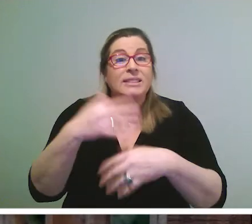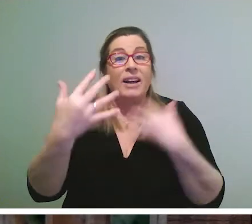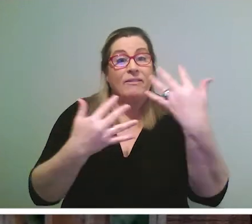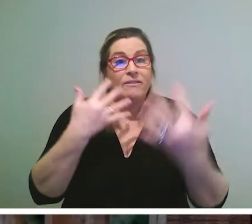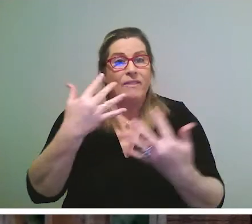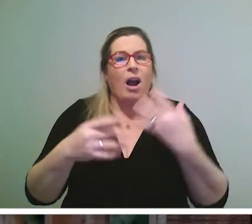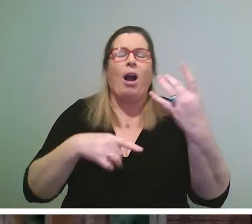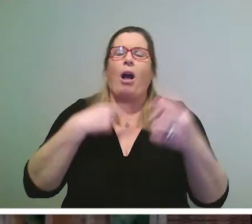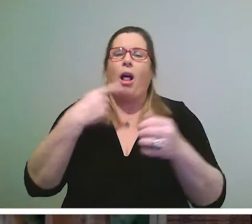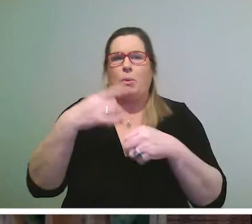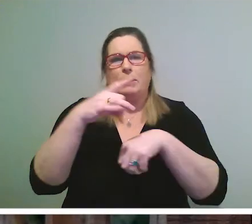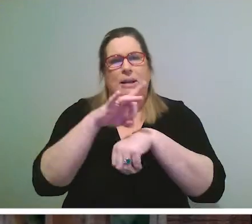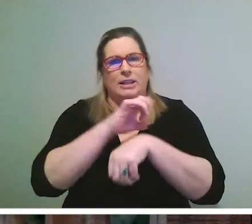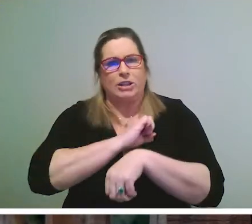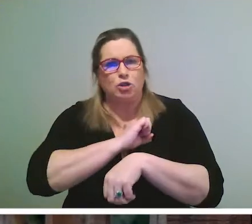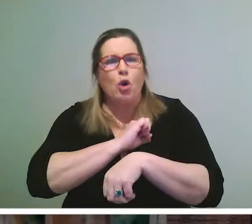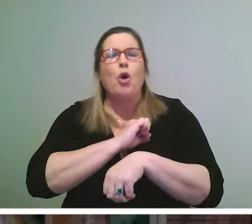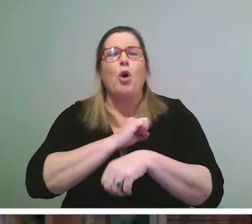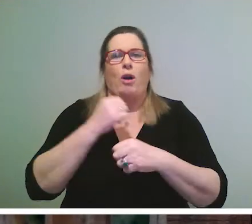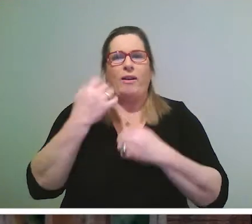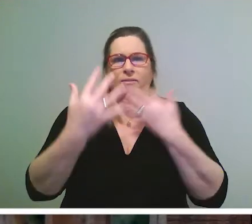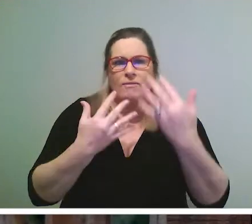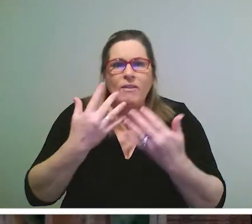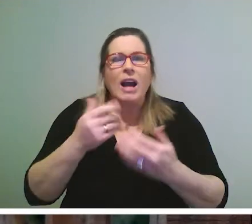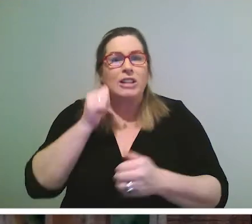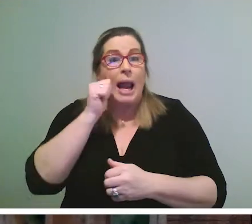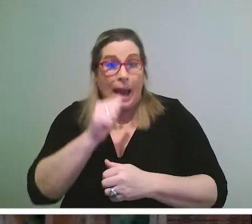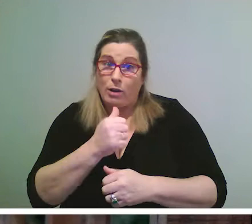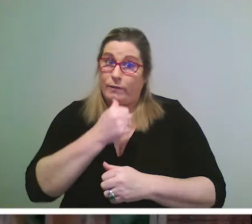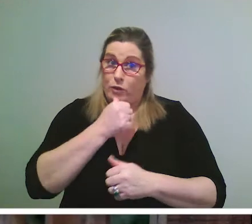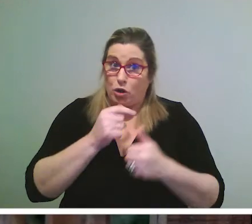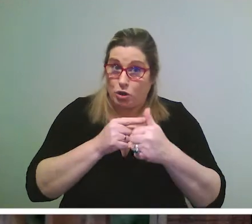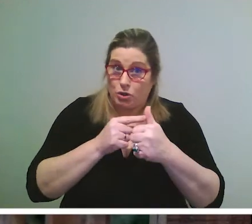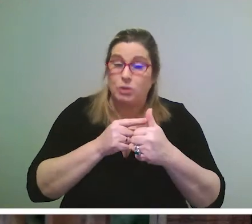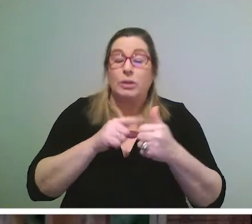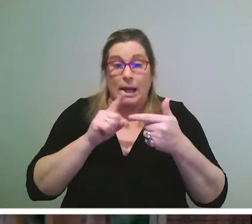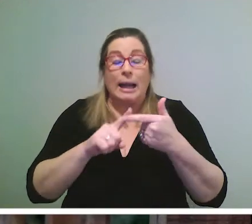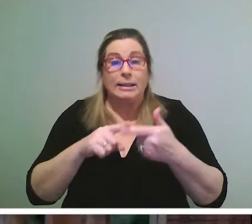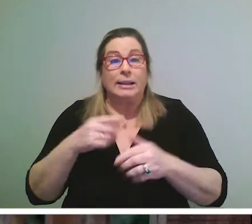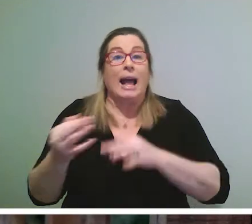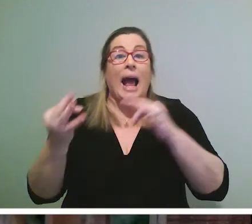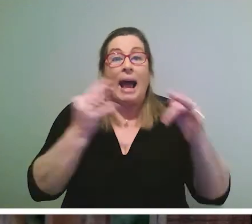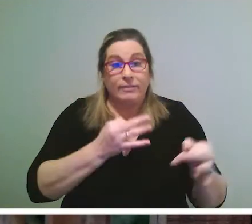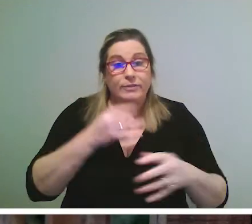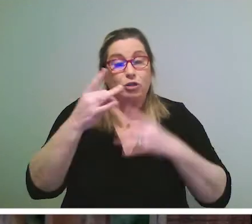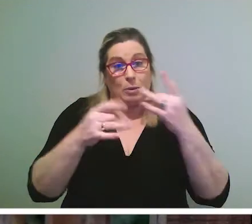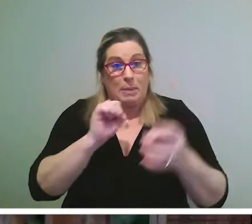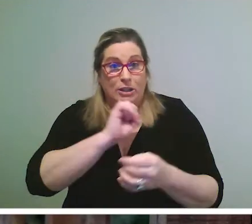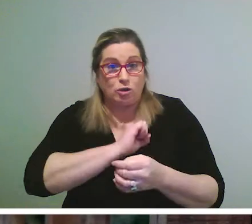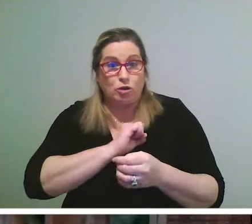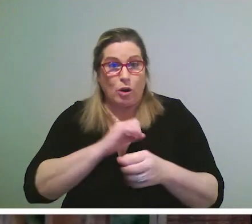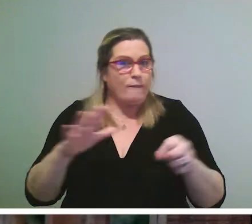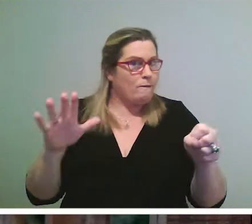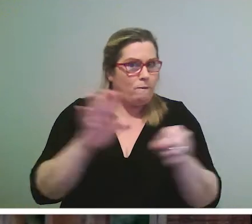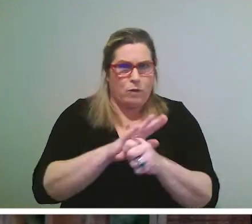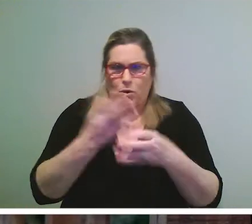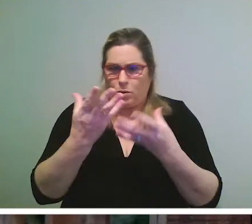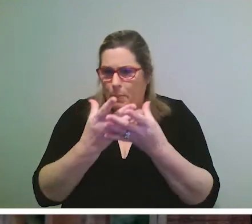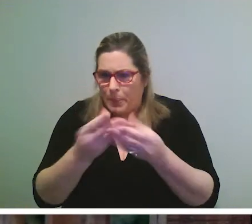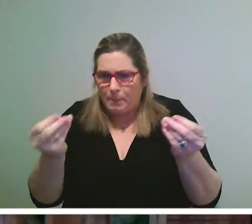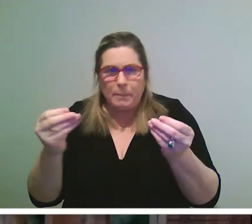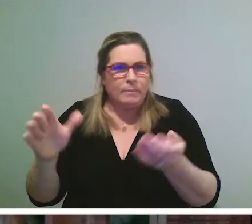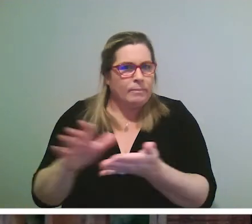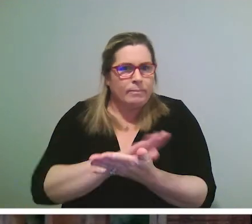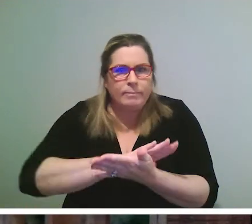make sure to check first that campfires are allowed in the areas that you're planning to camp. Afterwards, make sure you have fully extinguish the